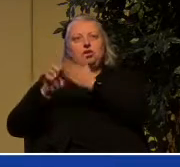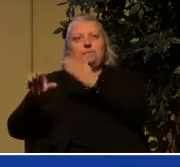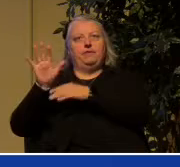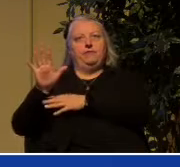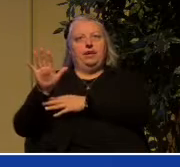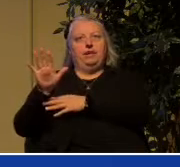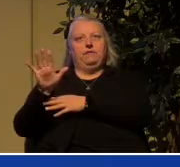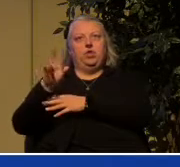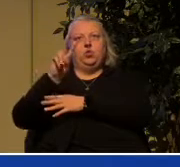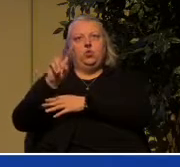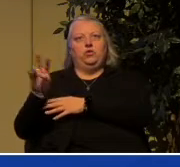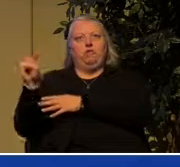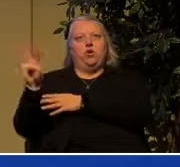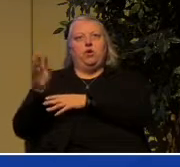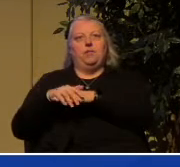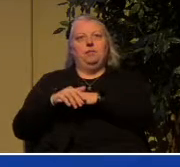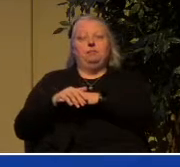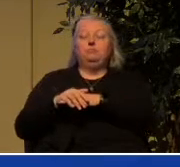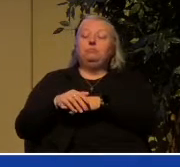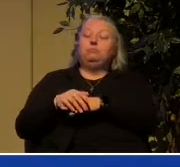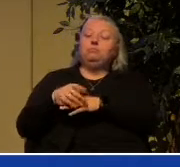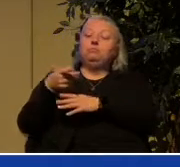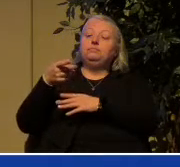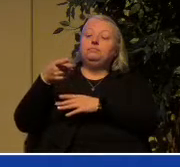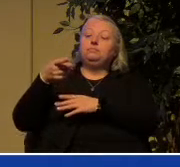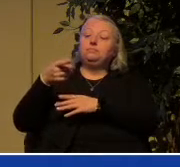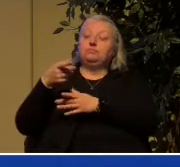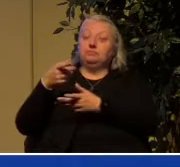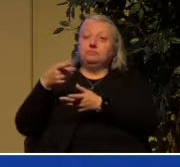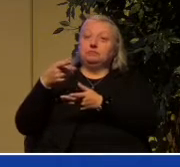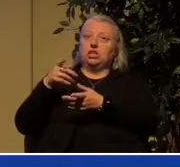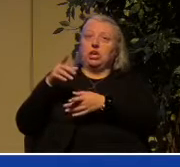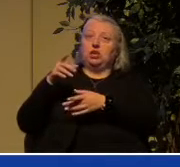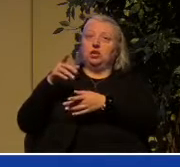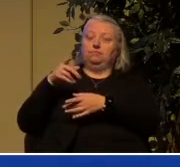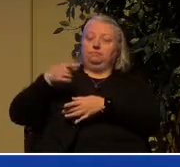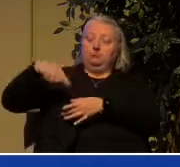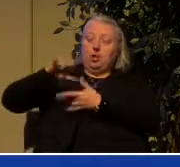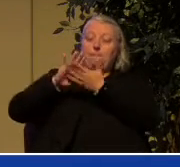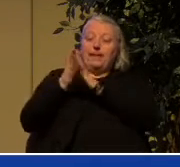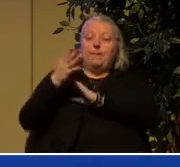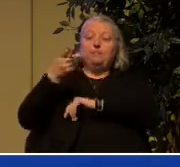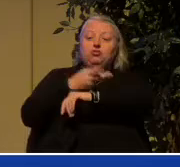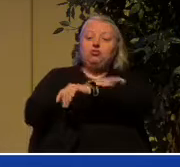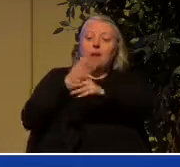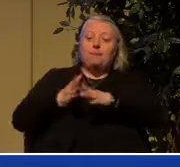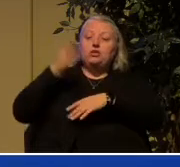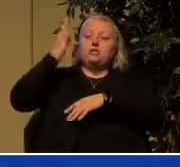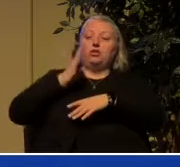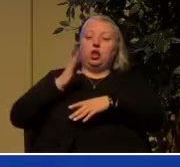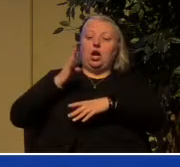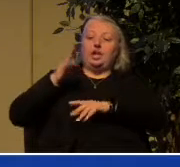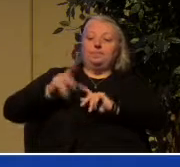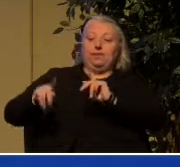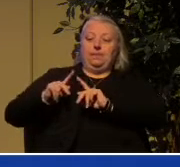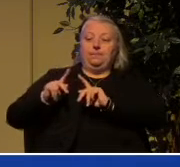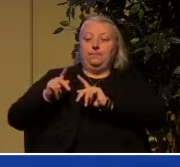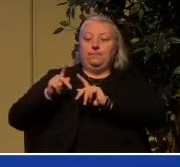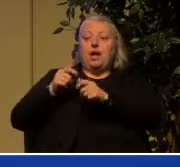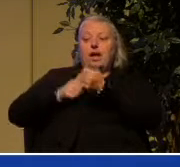verses 2, 3 and 4 when he says, be shepherds of God's flock that is under your care, serving as